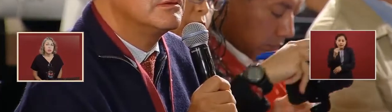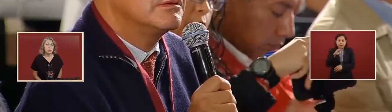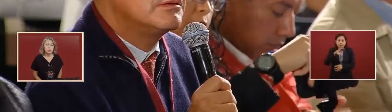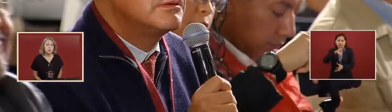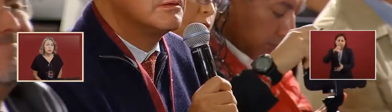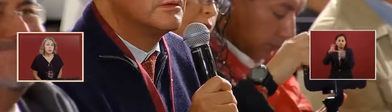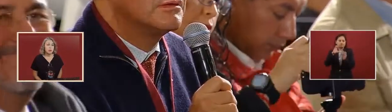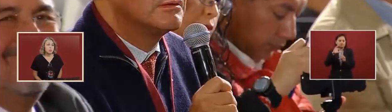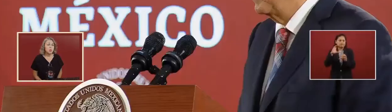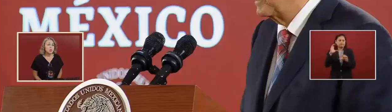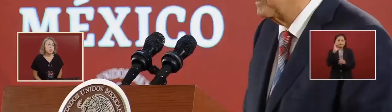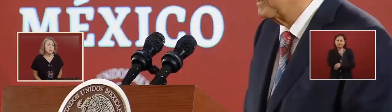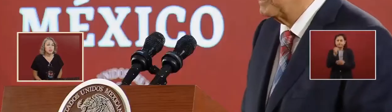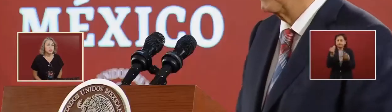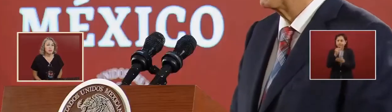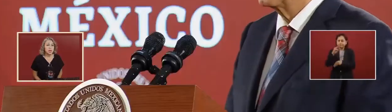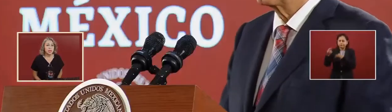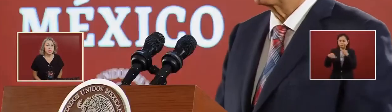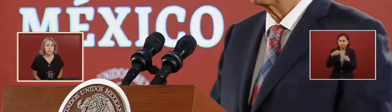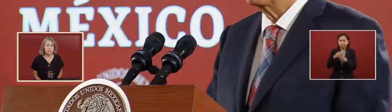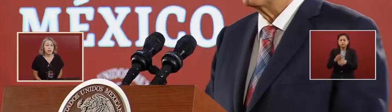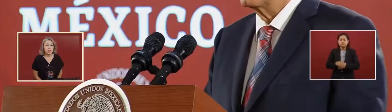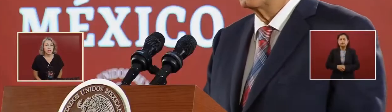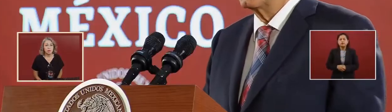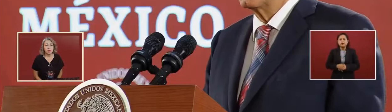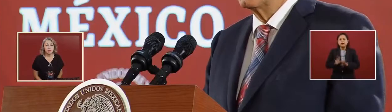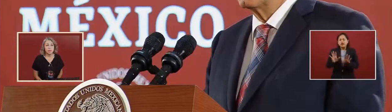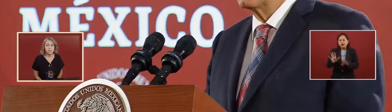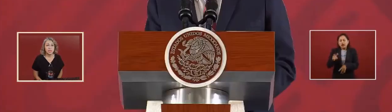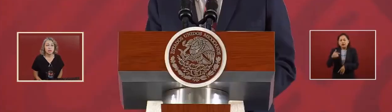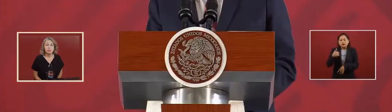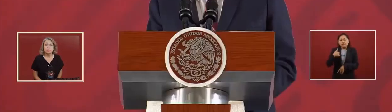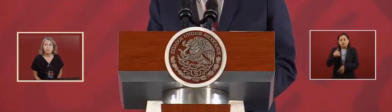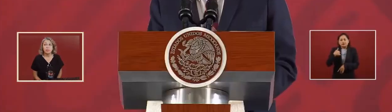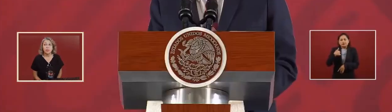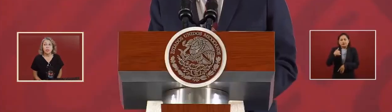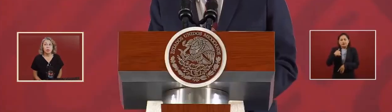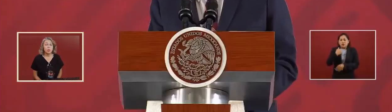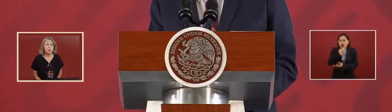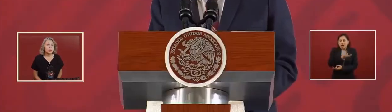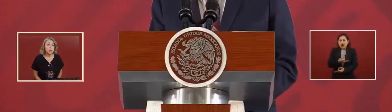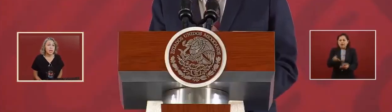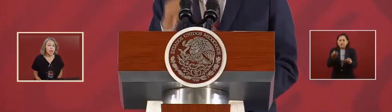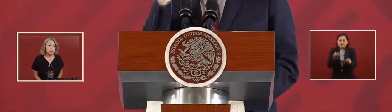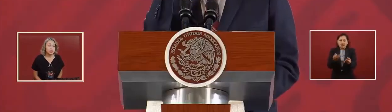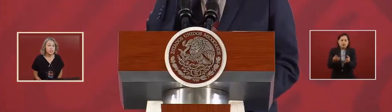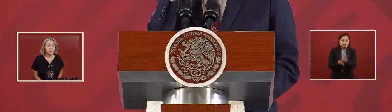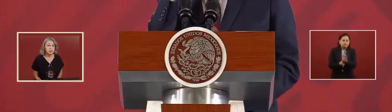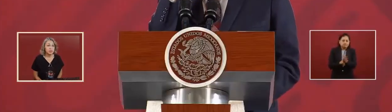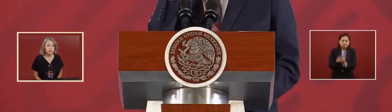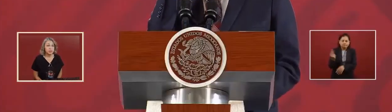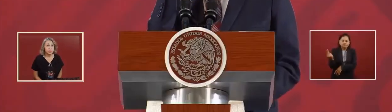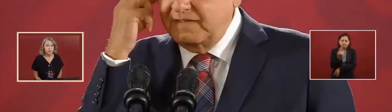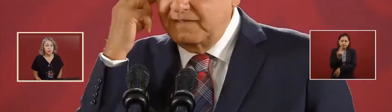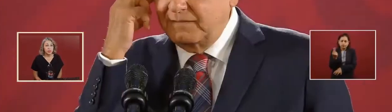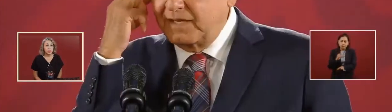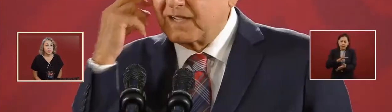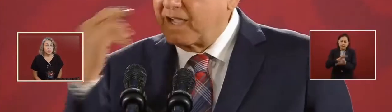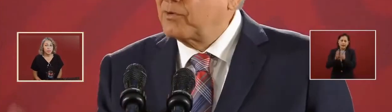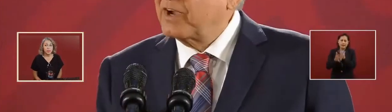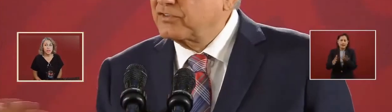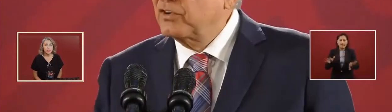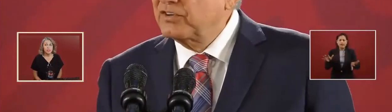declare climate emergency, what we have to do is to take